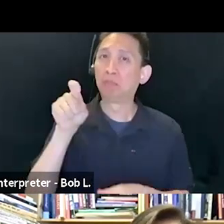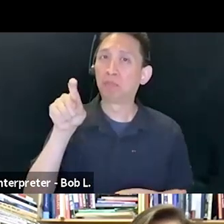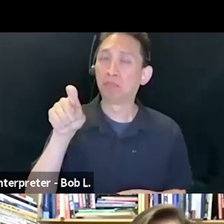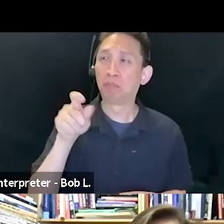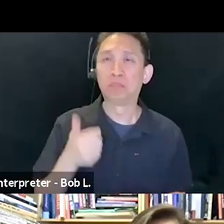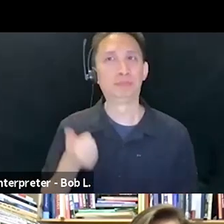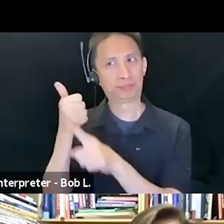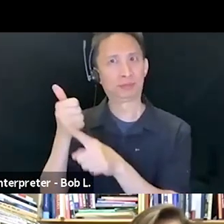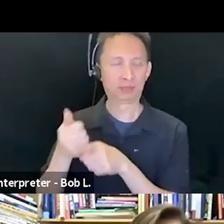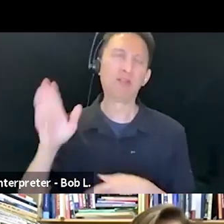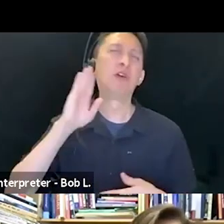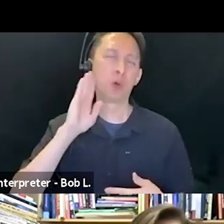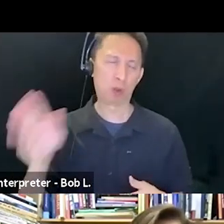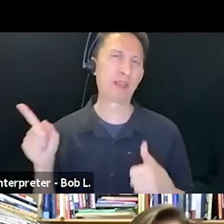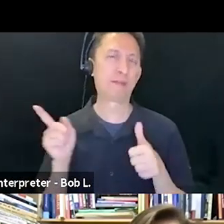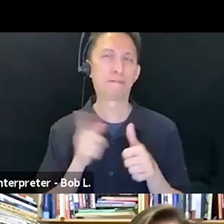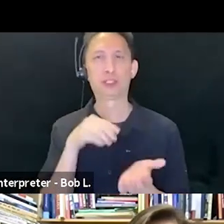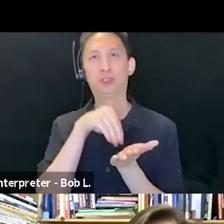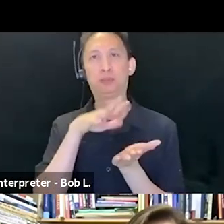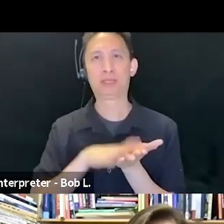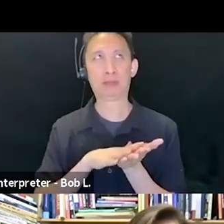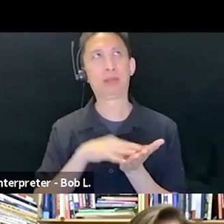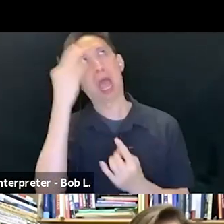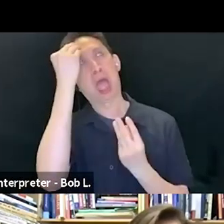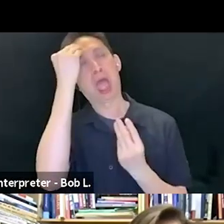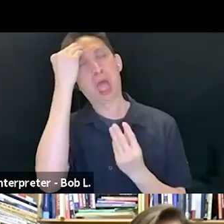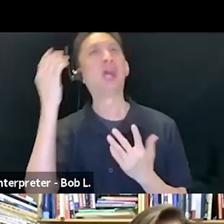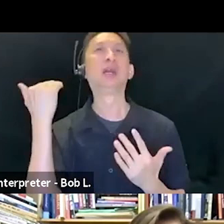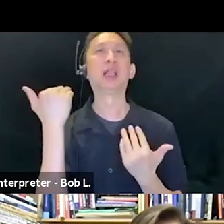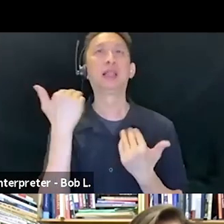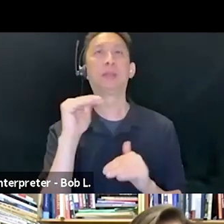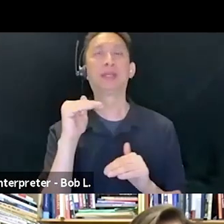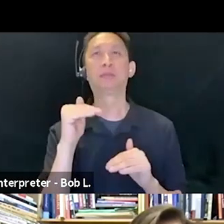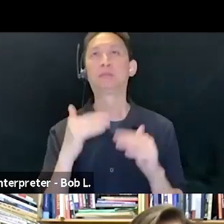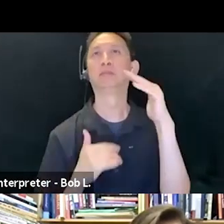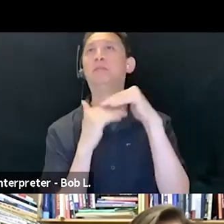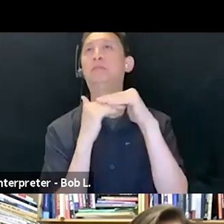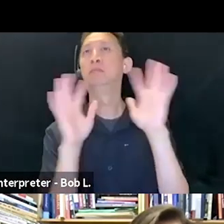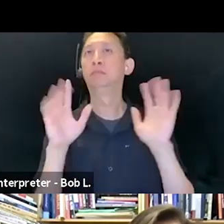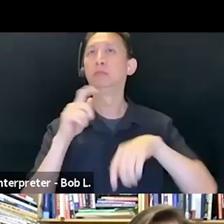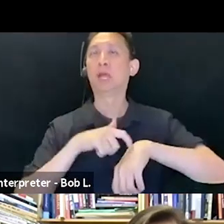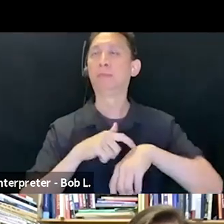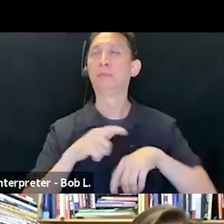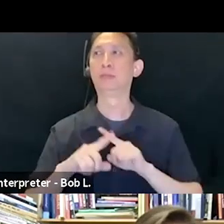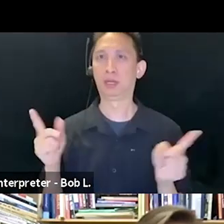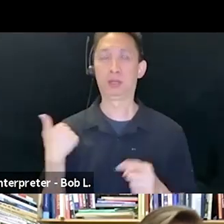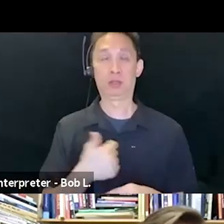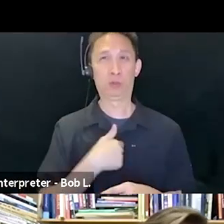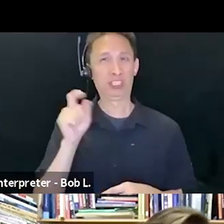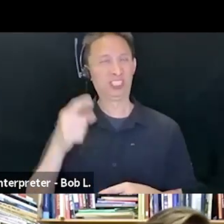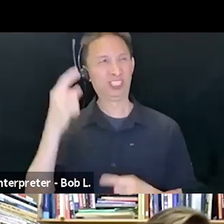to mark the historical limits of his own reflection, we might mark those limits differently in light of the present. The present,